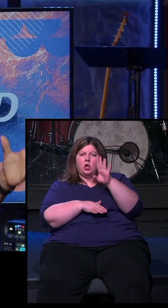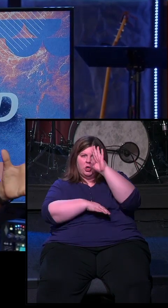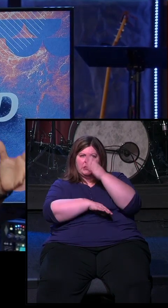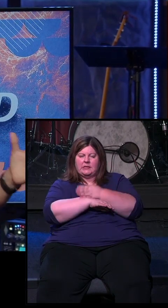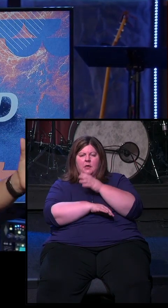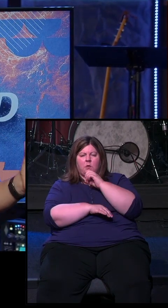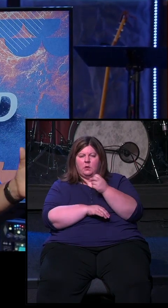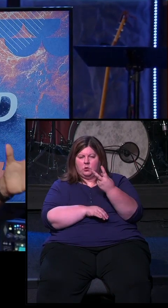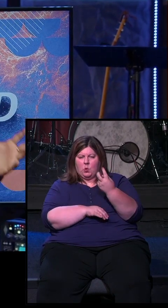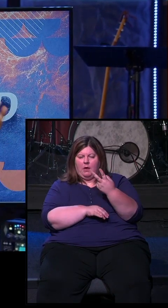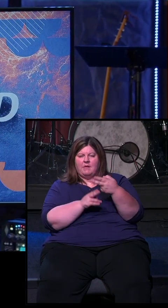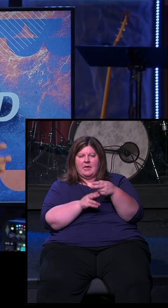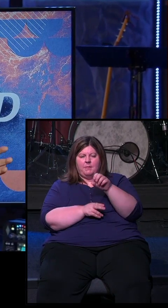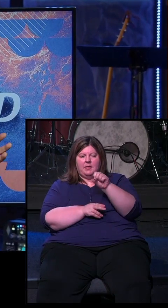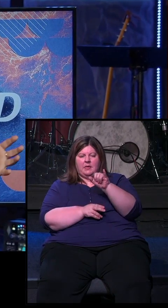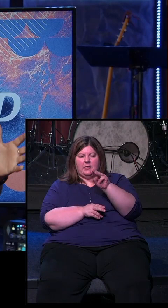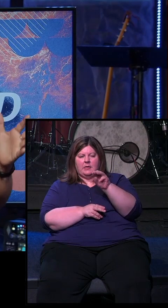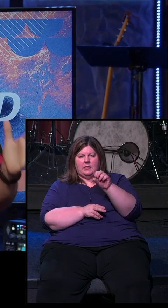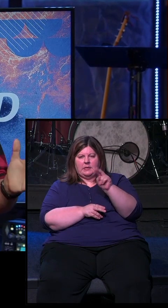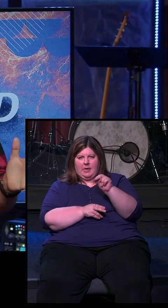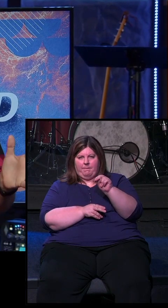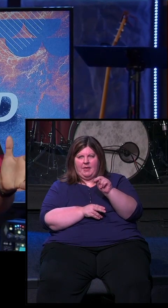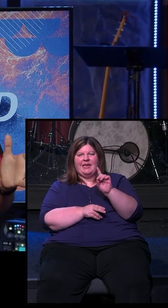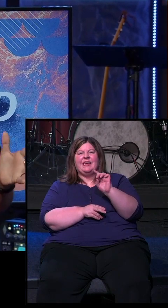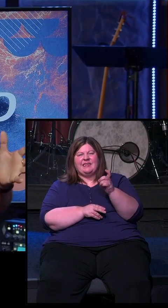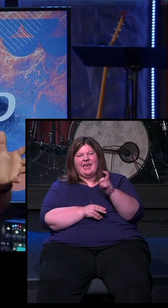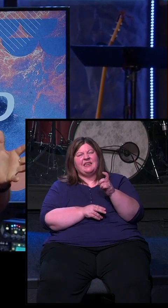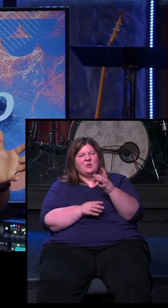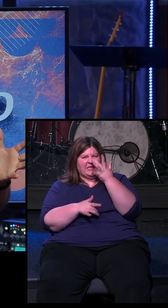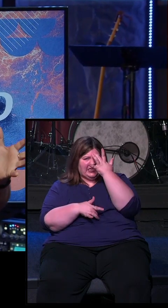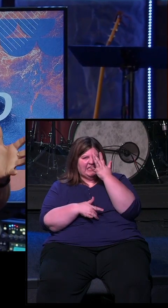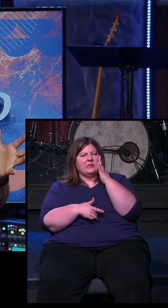her 12-year-old son, his name is Simon, was diagnosed with a terminal illness.